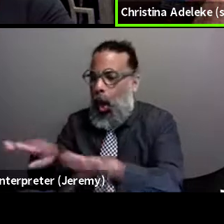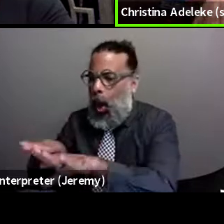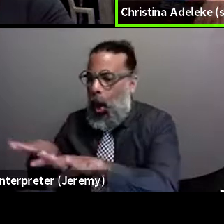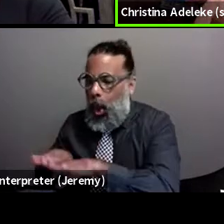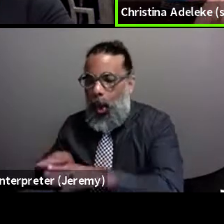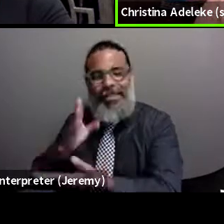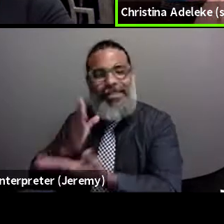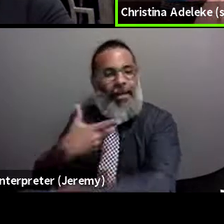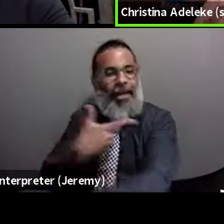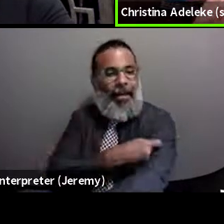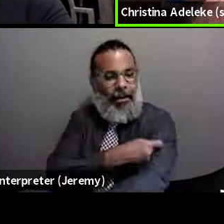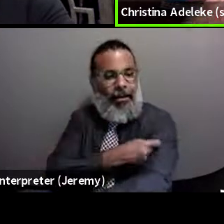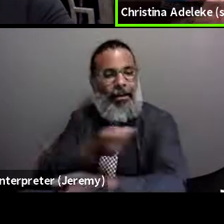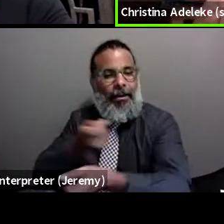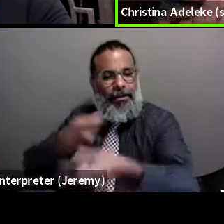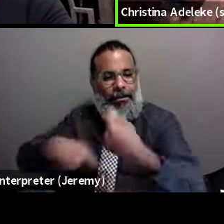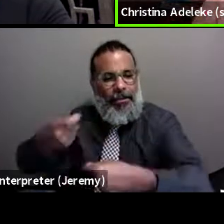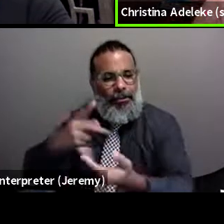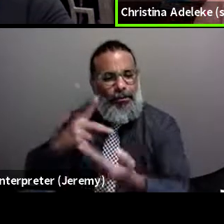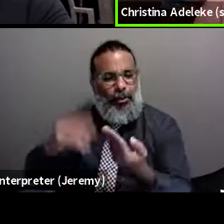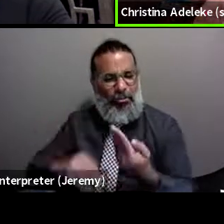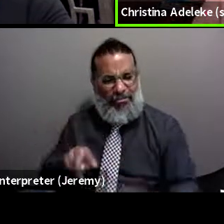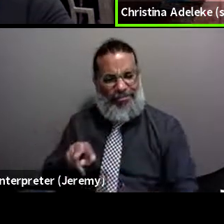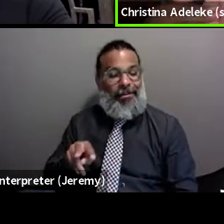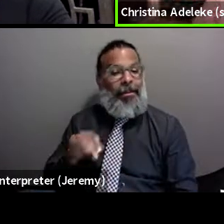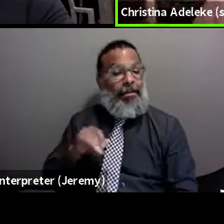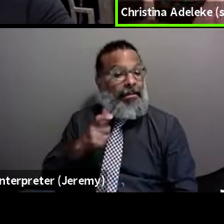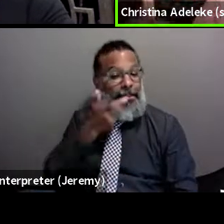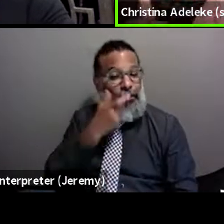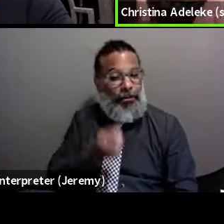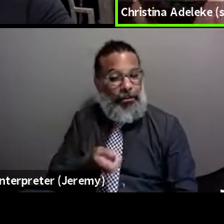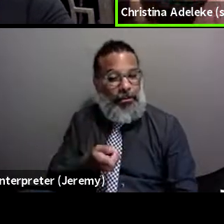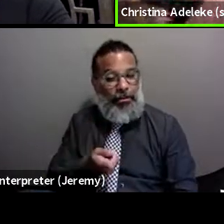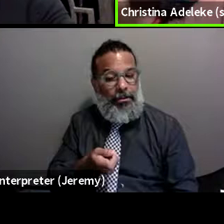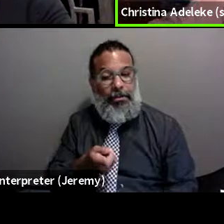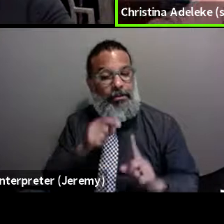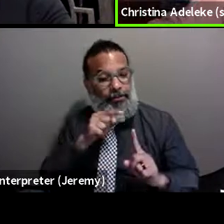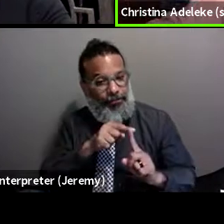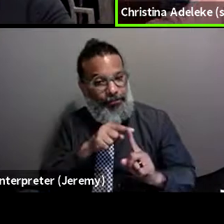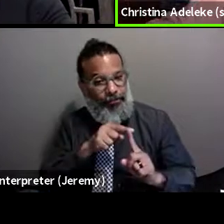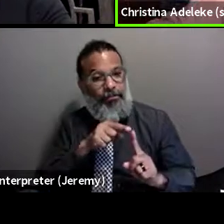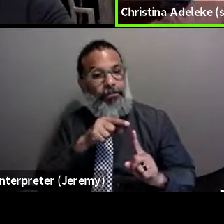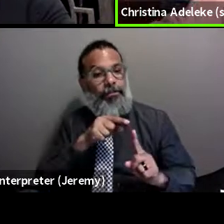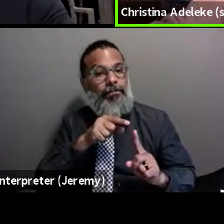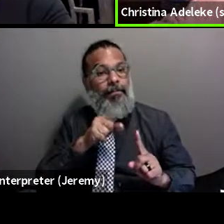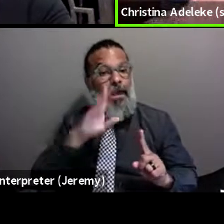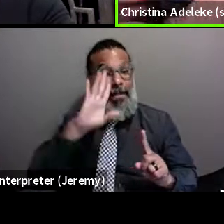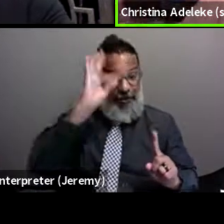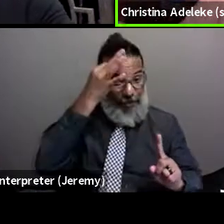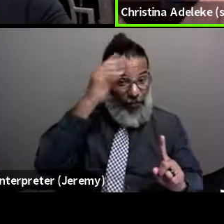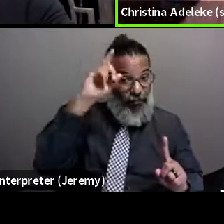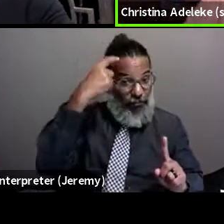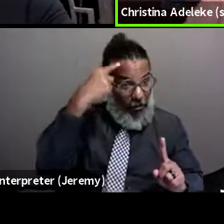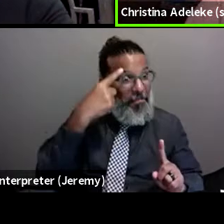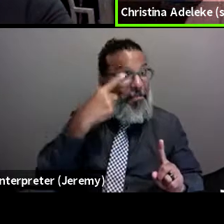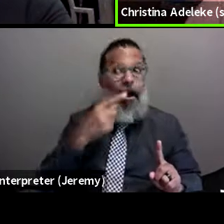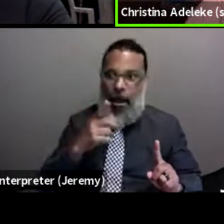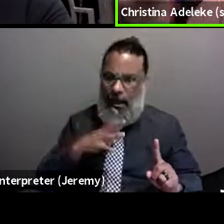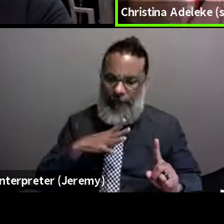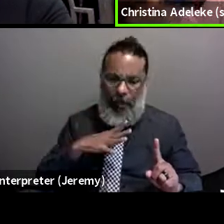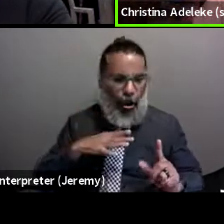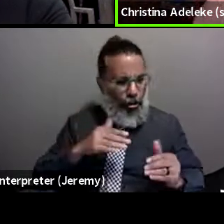I feel like it was an interesting tension that we're seeing play out, where the federal government's taking a step forward, and then some local